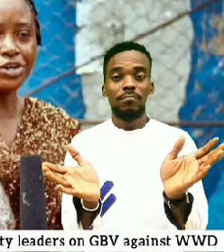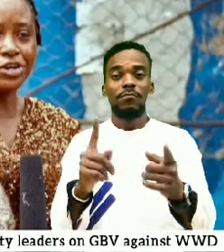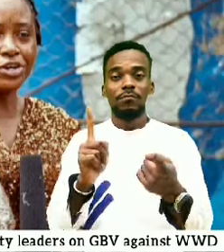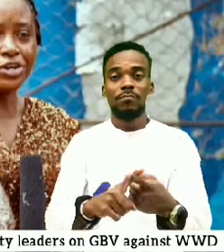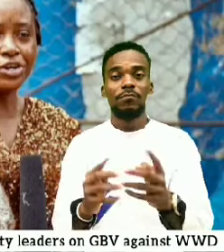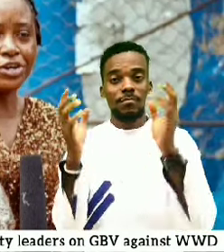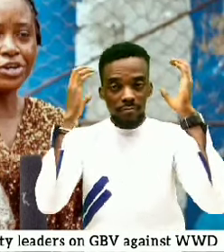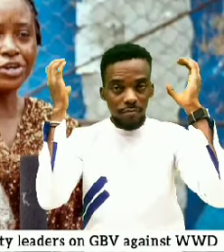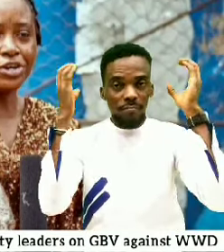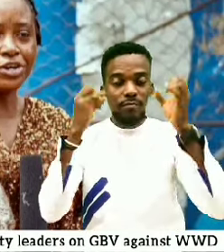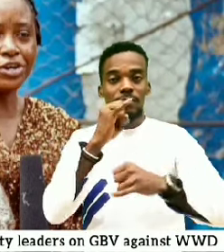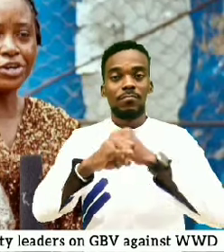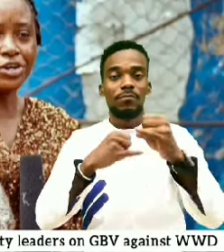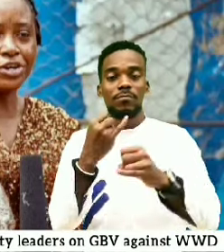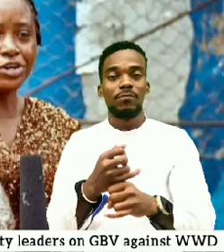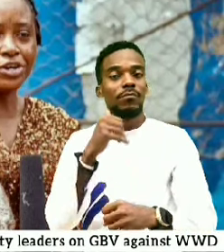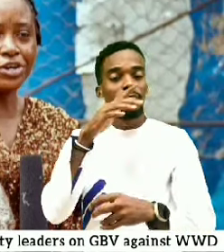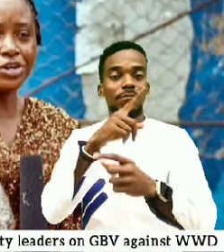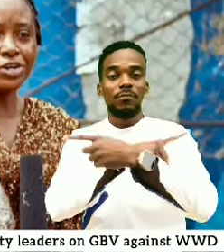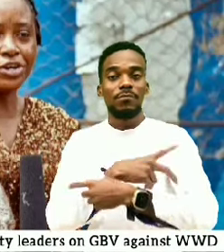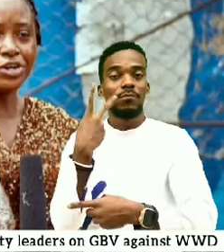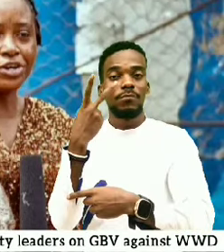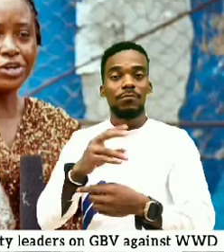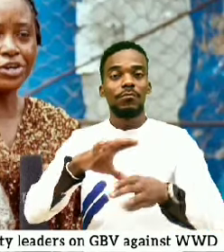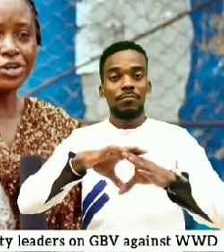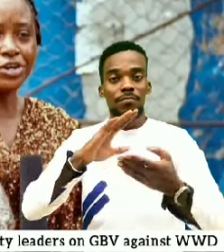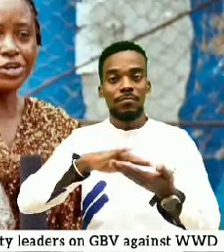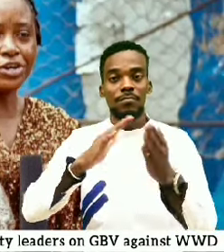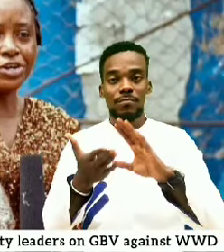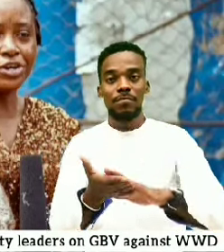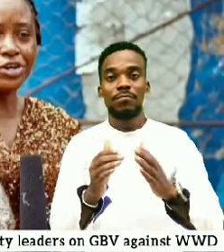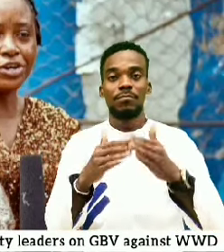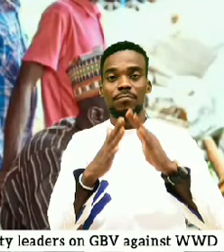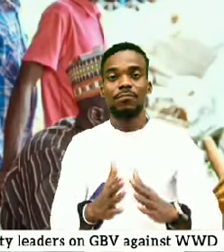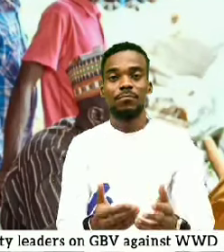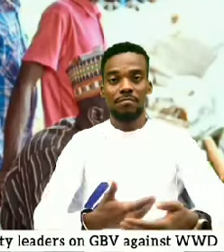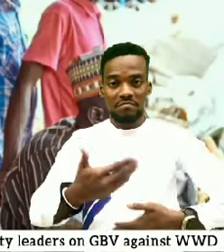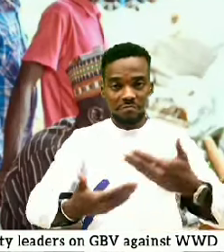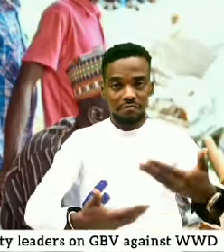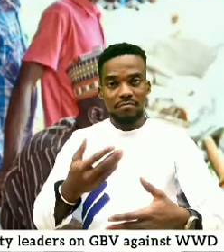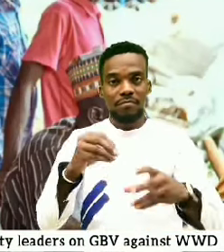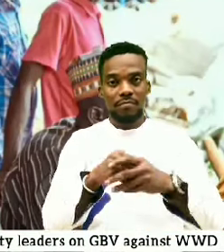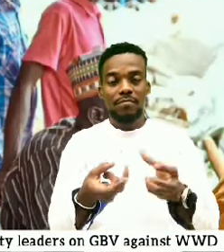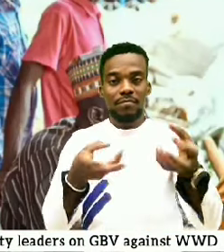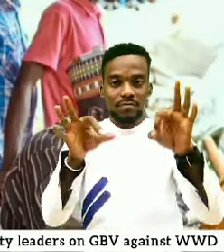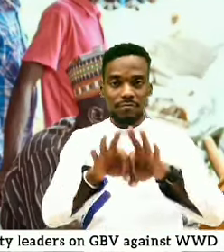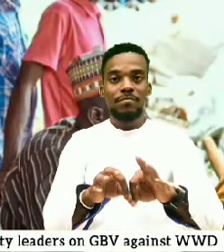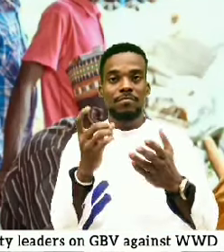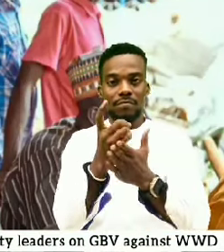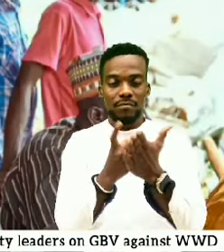Agreement Day saw community leaders engaging in vital discussions and initiatives